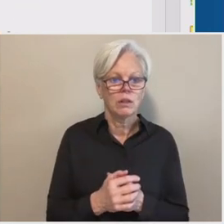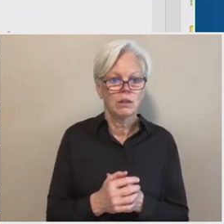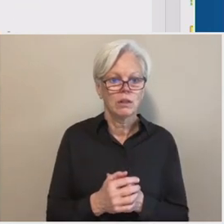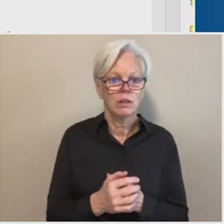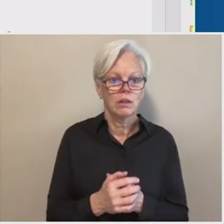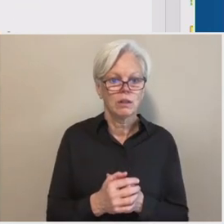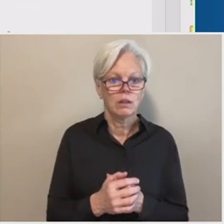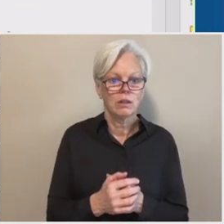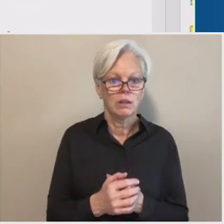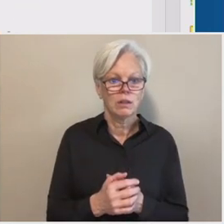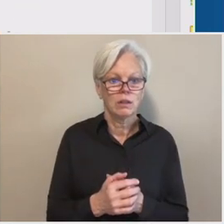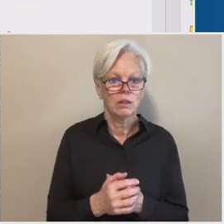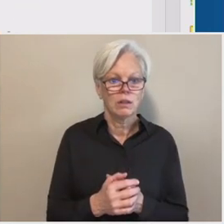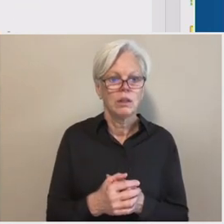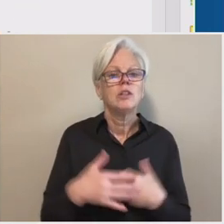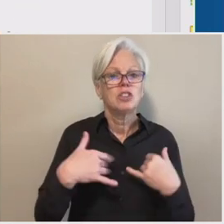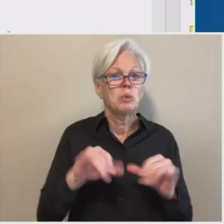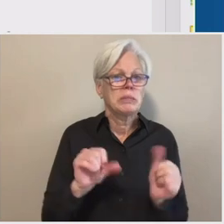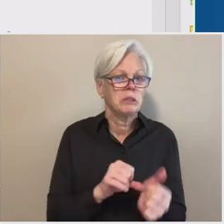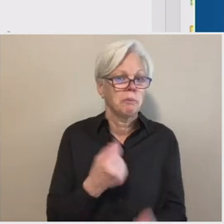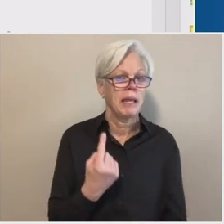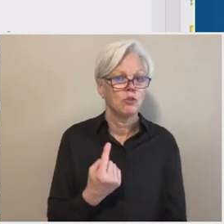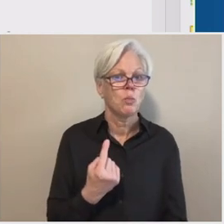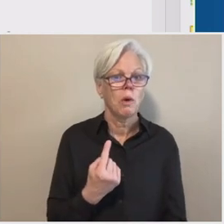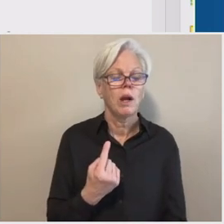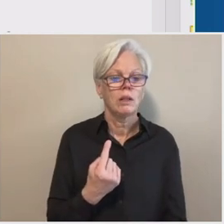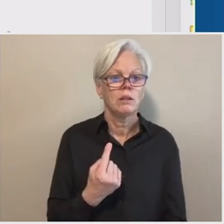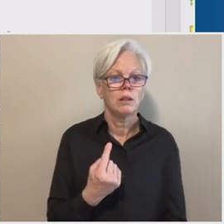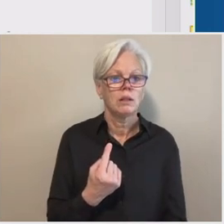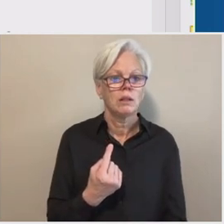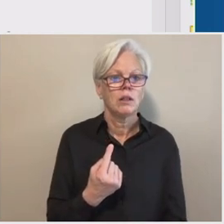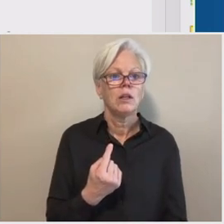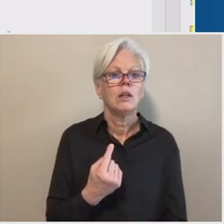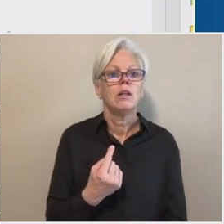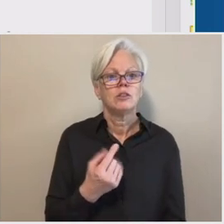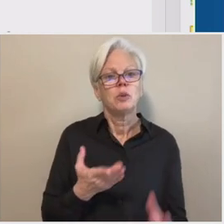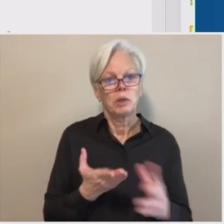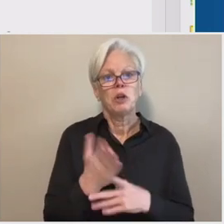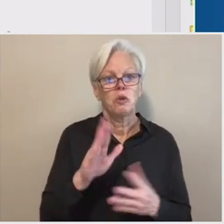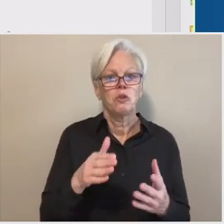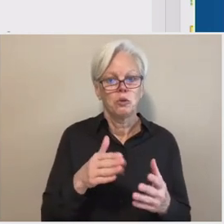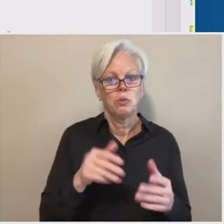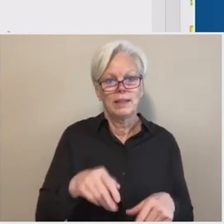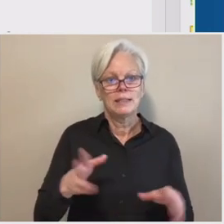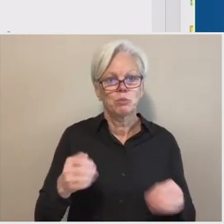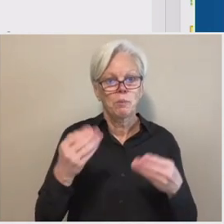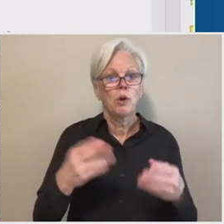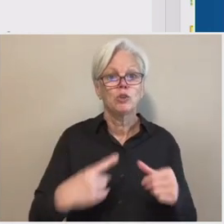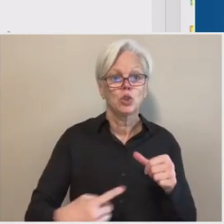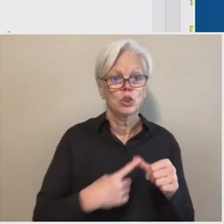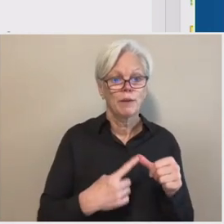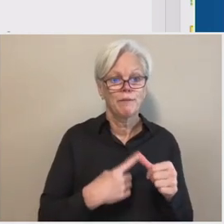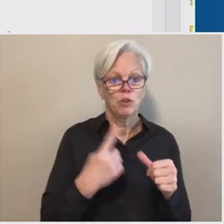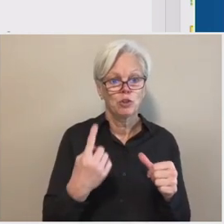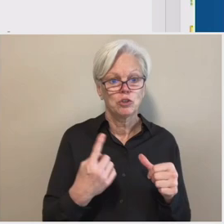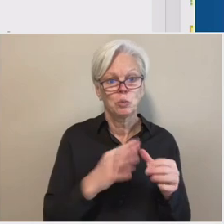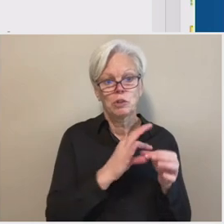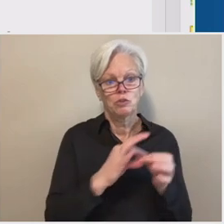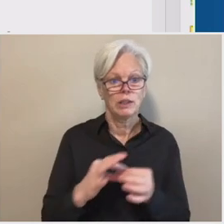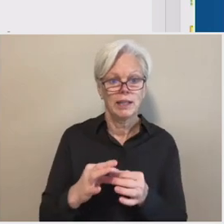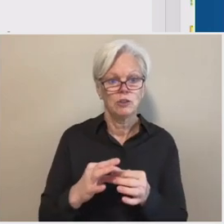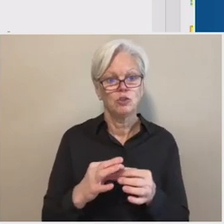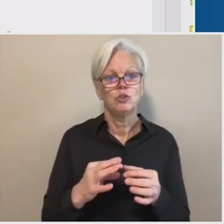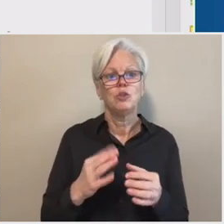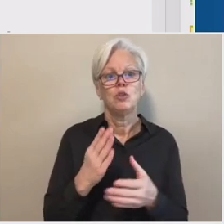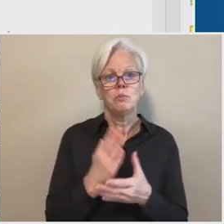So still on page one, um, we're going to run through this proposal. Uh, so the first proposal is actually related to a part of the